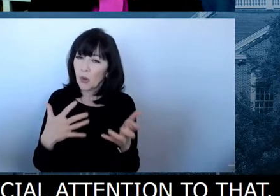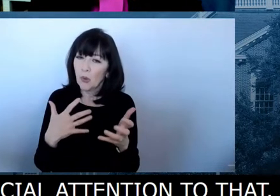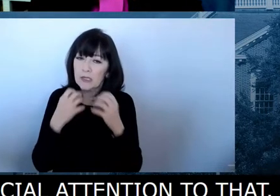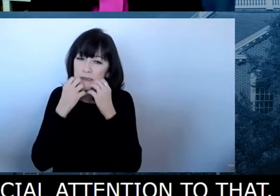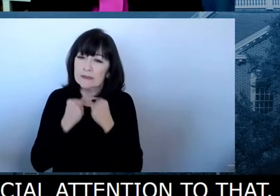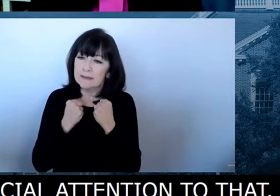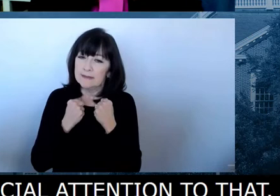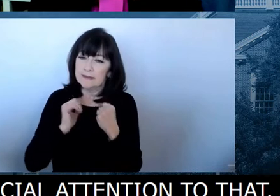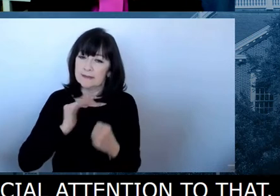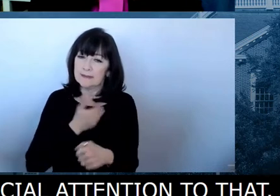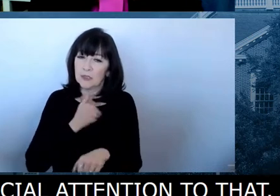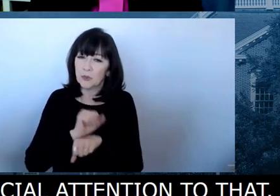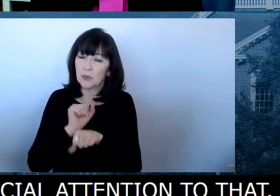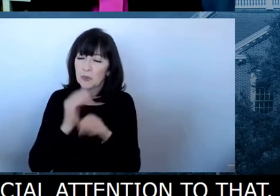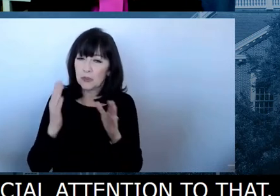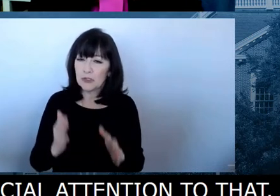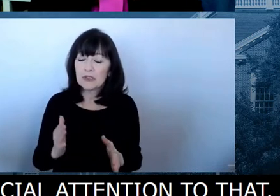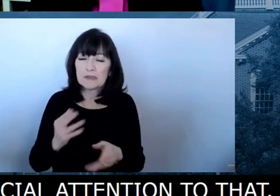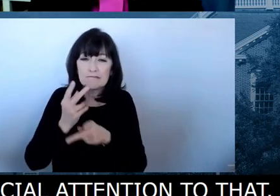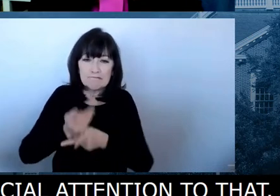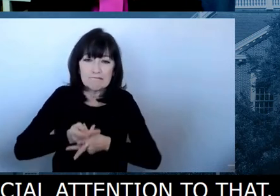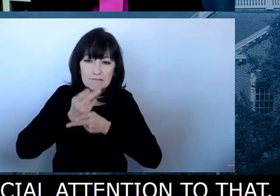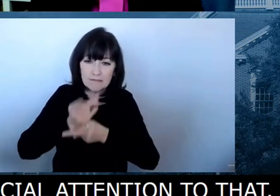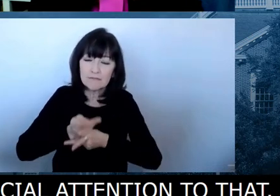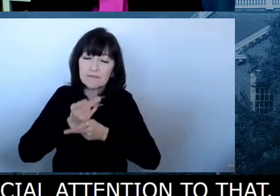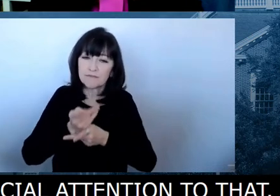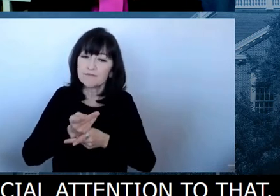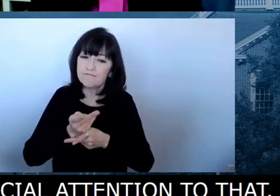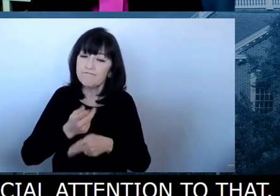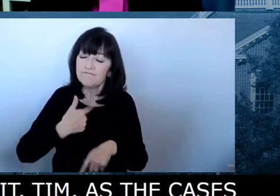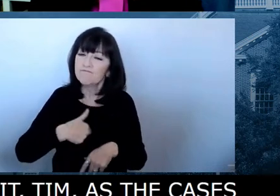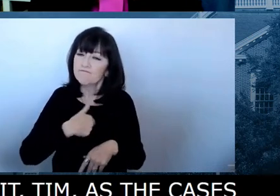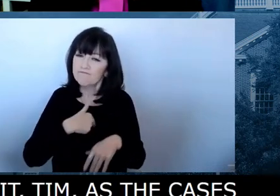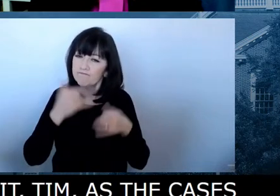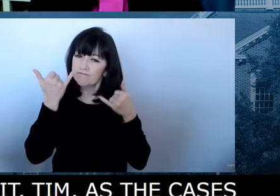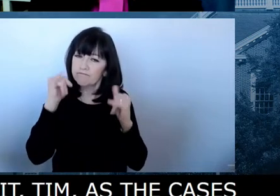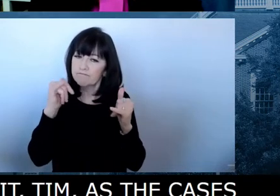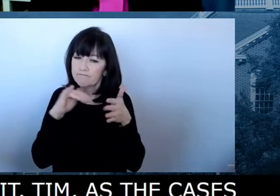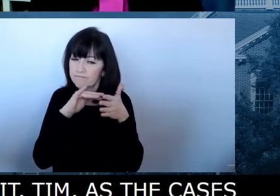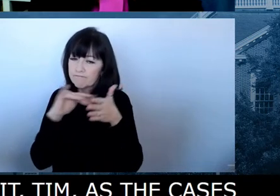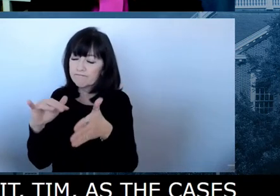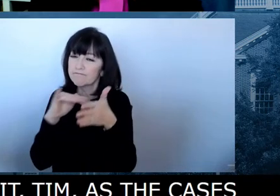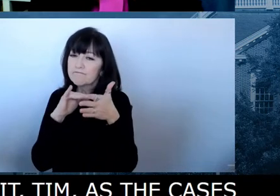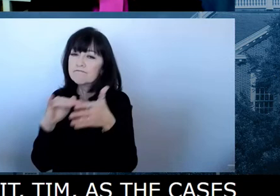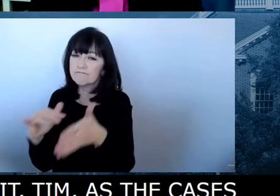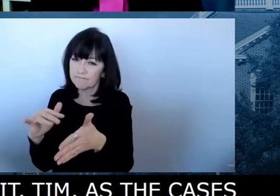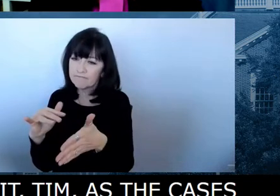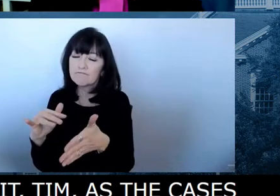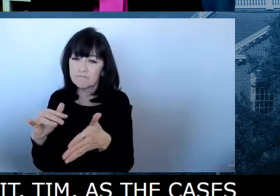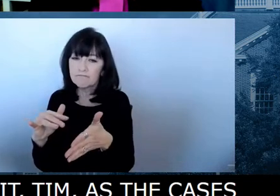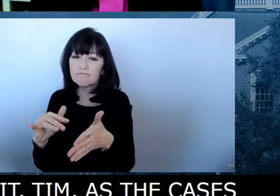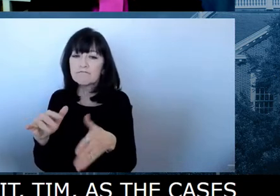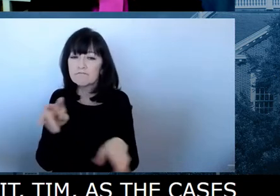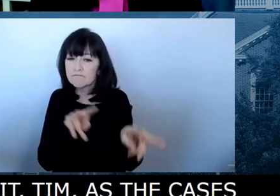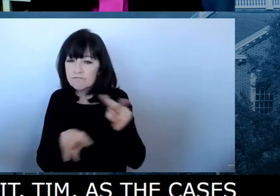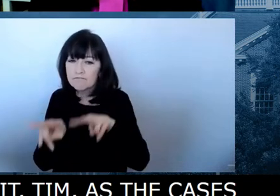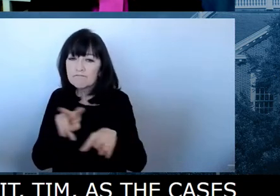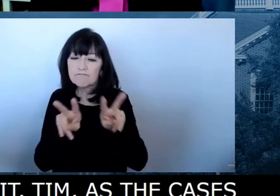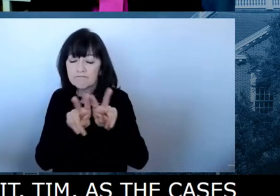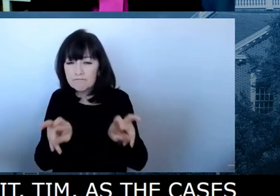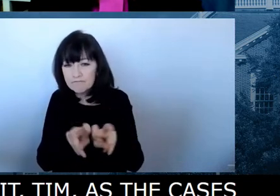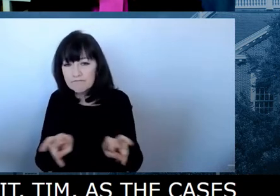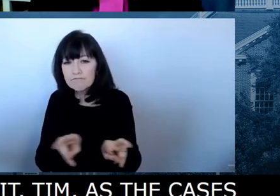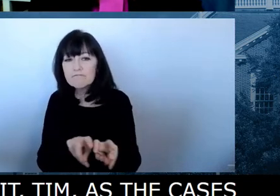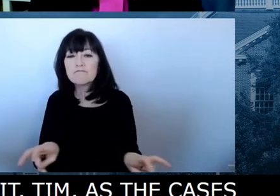to plummet, hopefully, uh, and make good decisions appropriately with the risk profile of, uh, of state